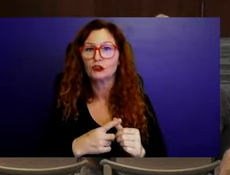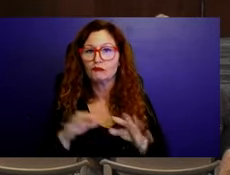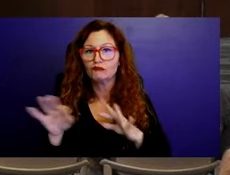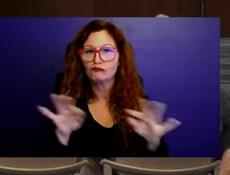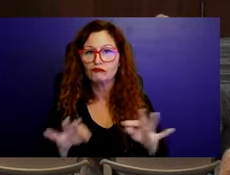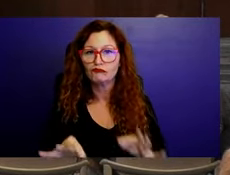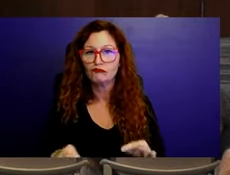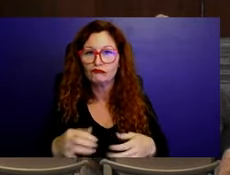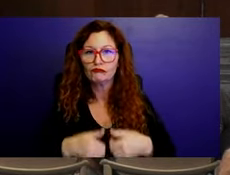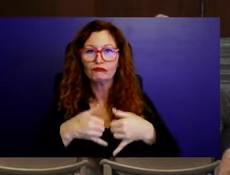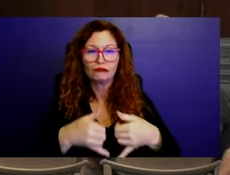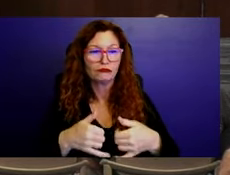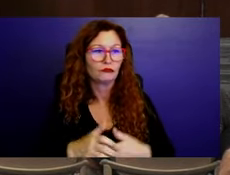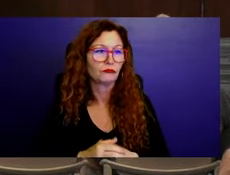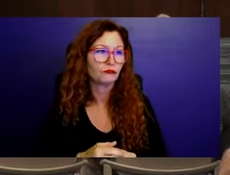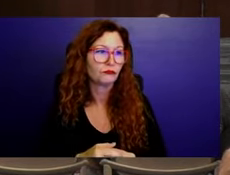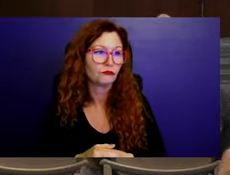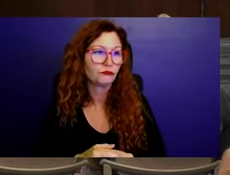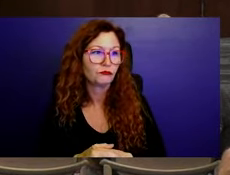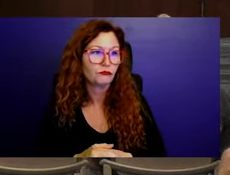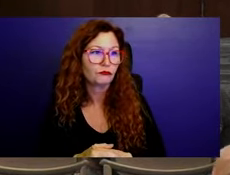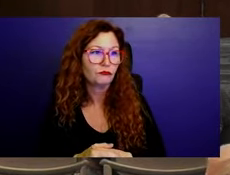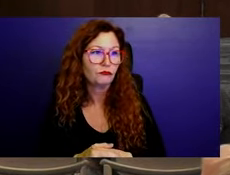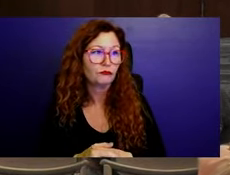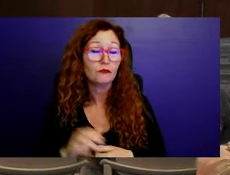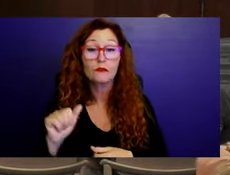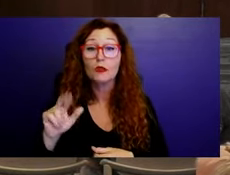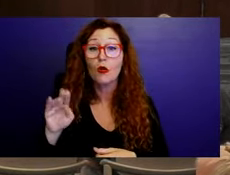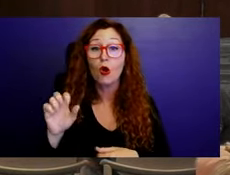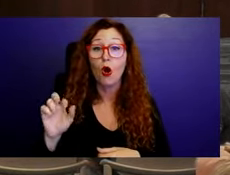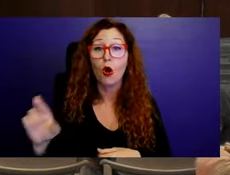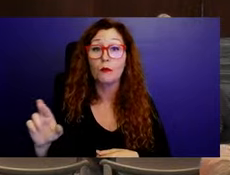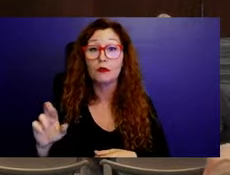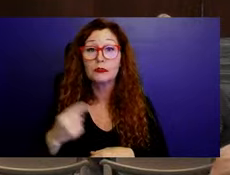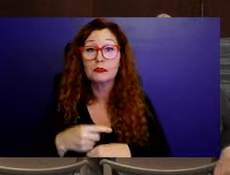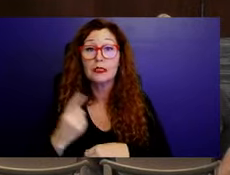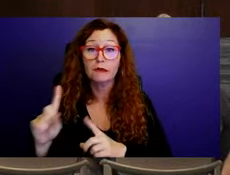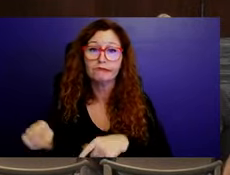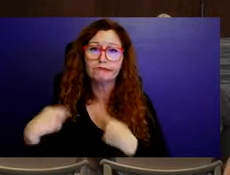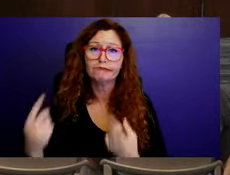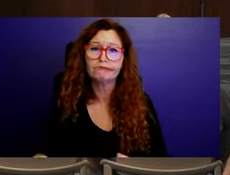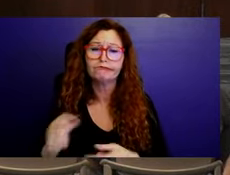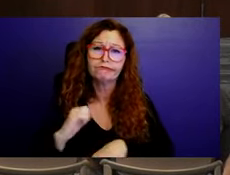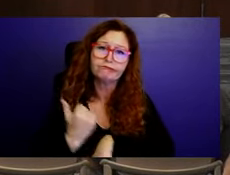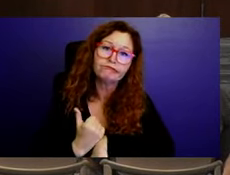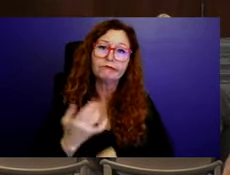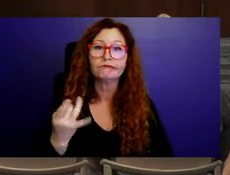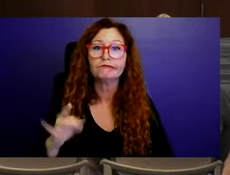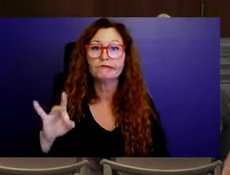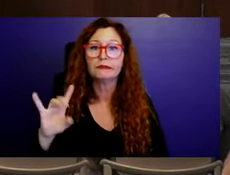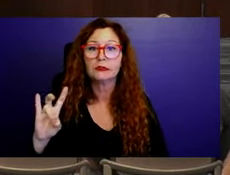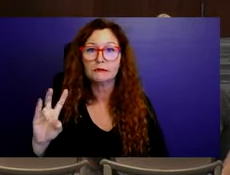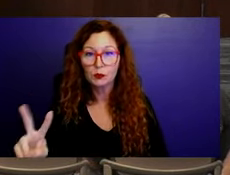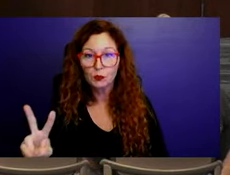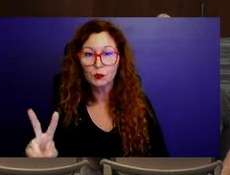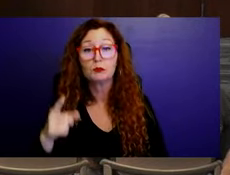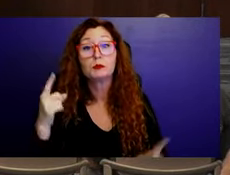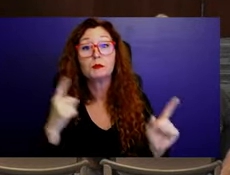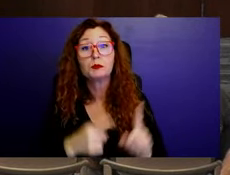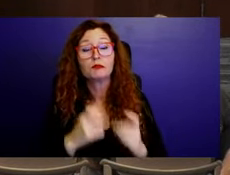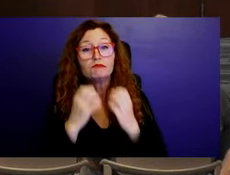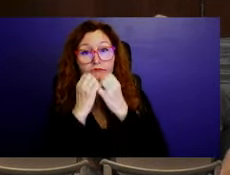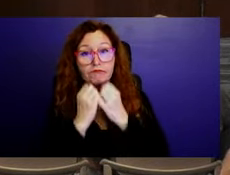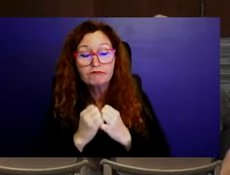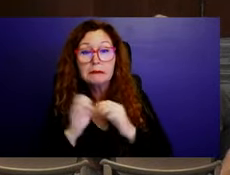Whereas Arbor Day started in 1872 is a day set aside to encourage the planting, preservation, and appreciation of